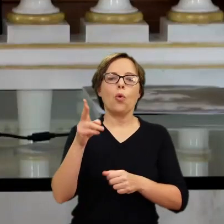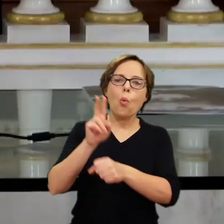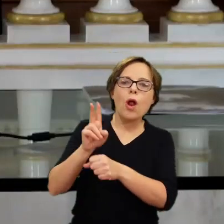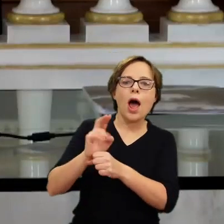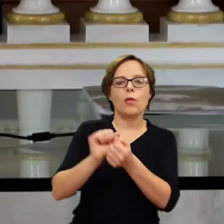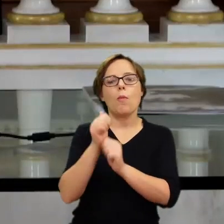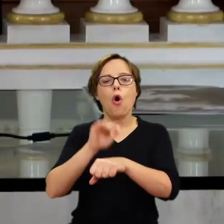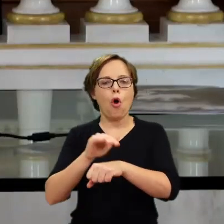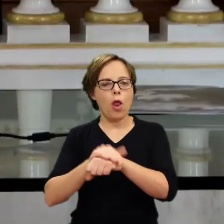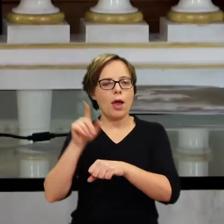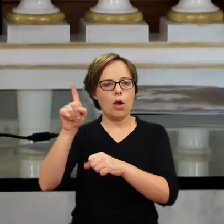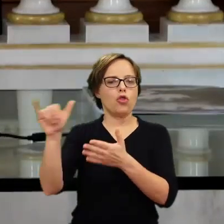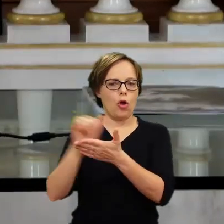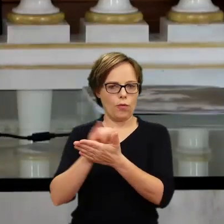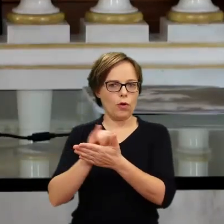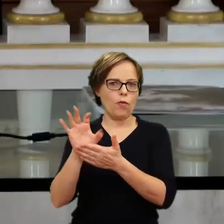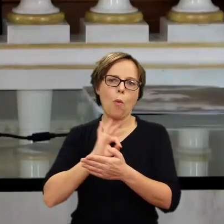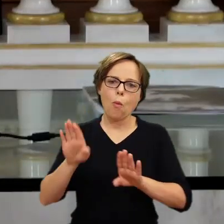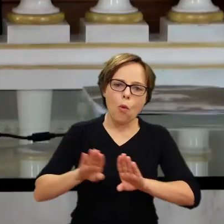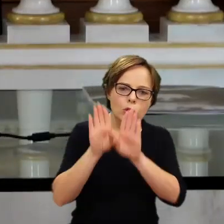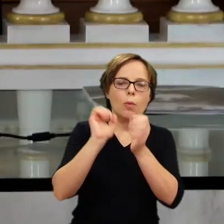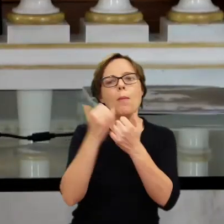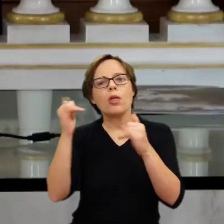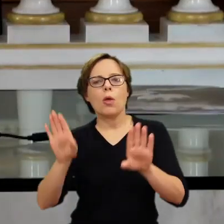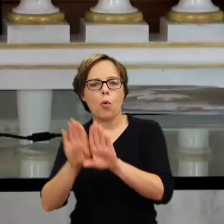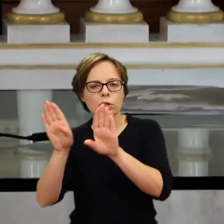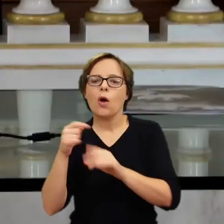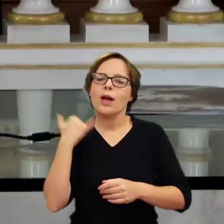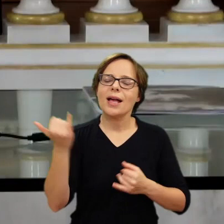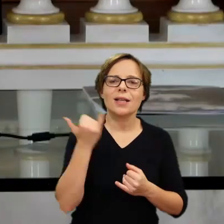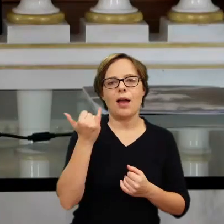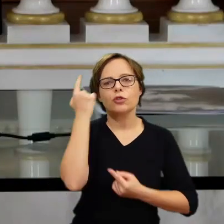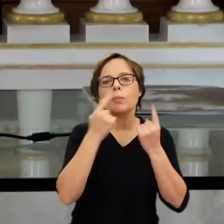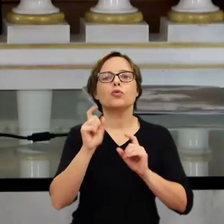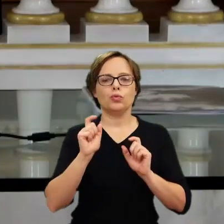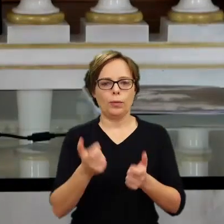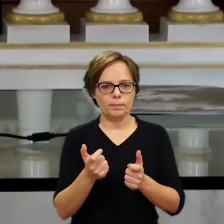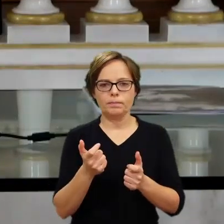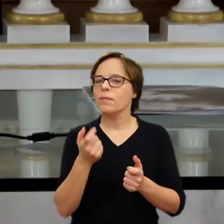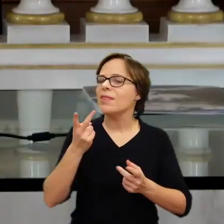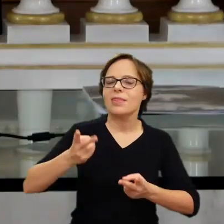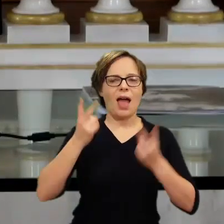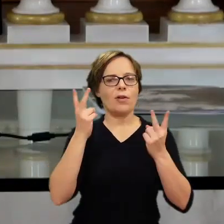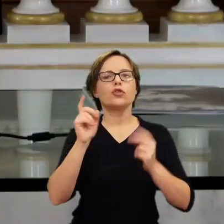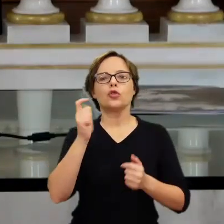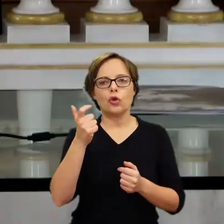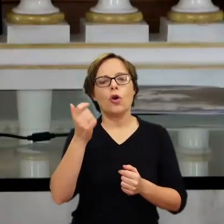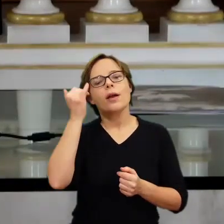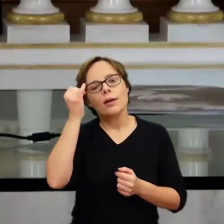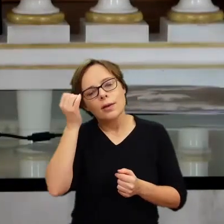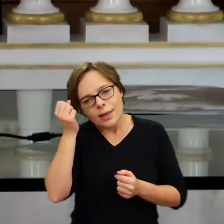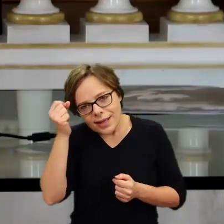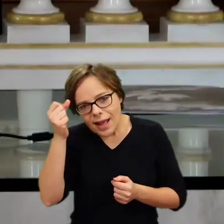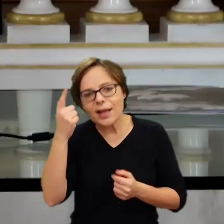in New York at the museum or in any museum, I always think the most important thing, you know, besides intelligence and the